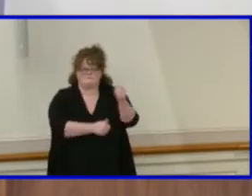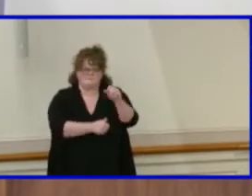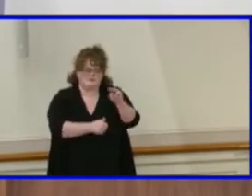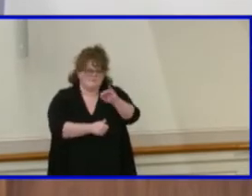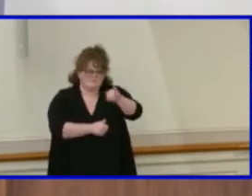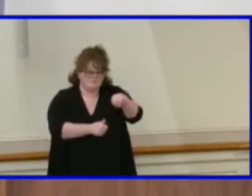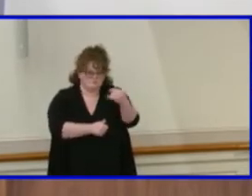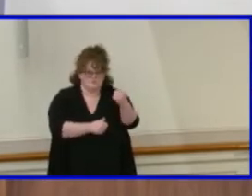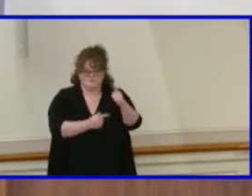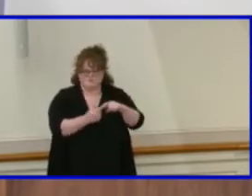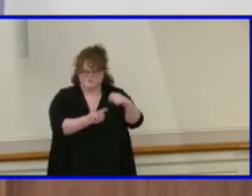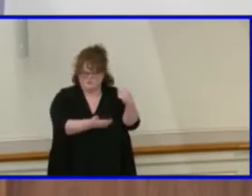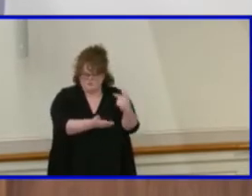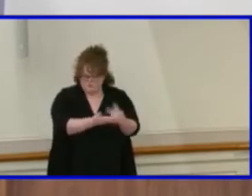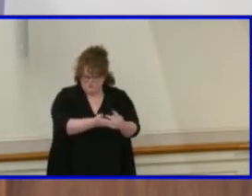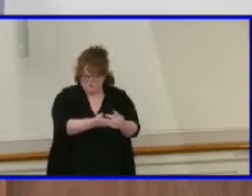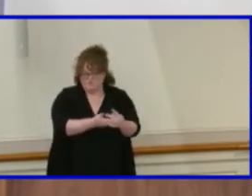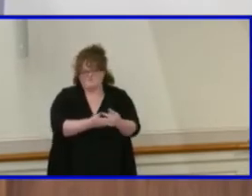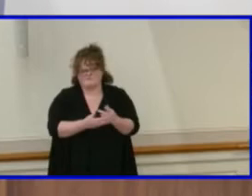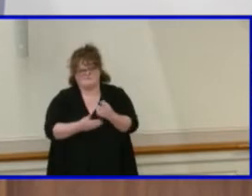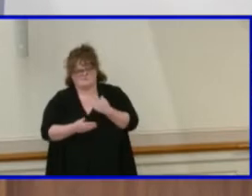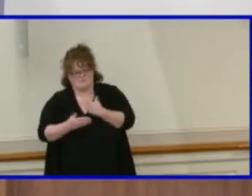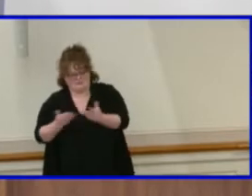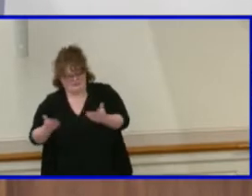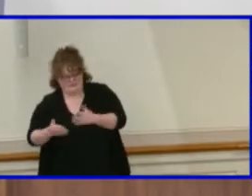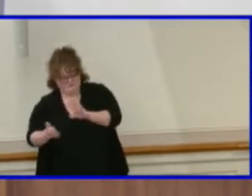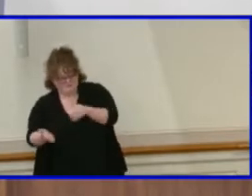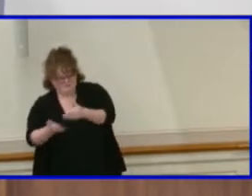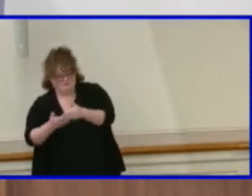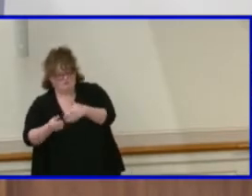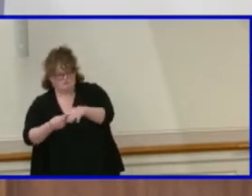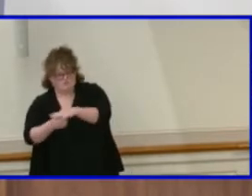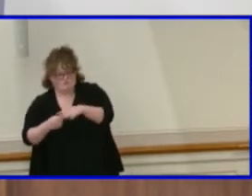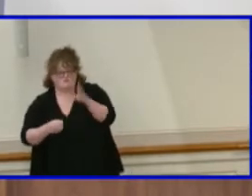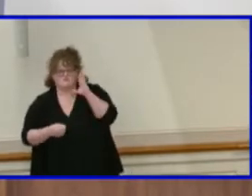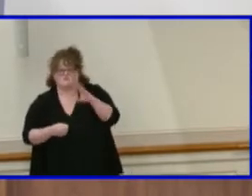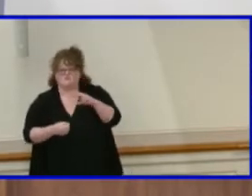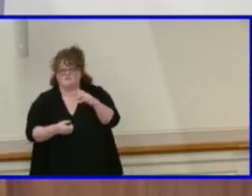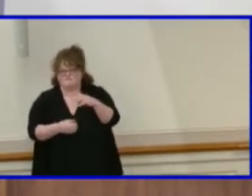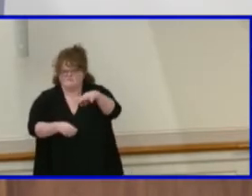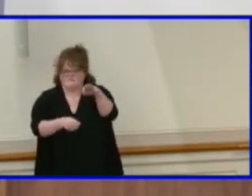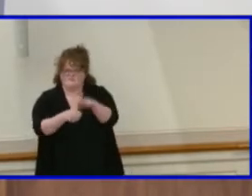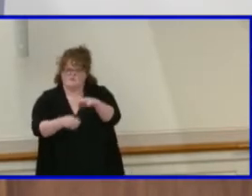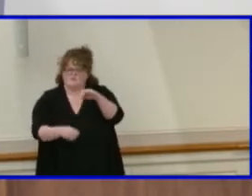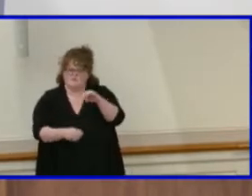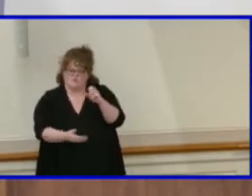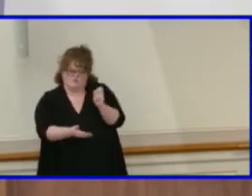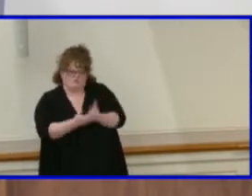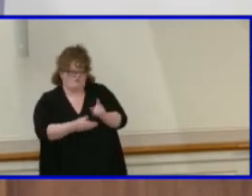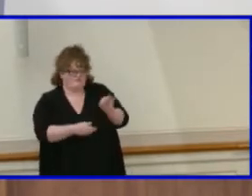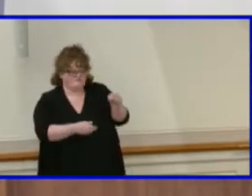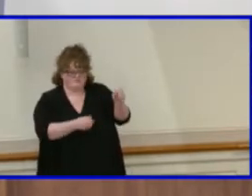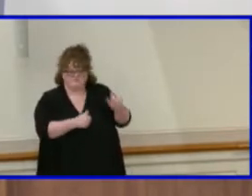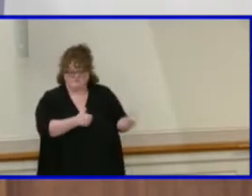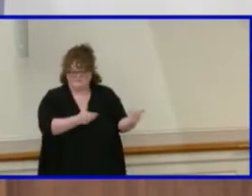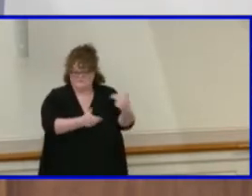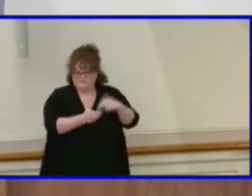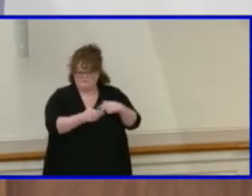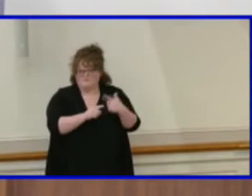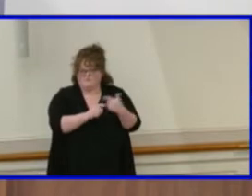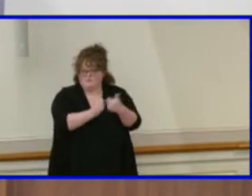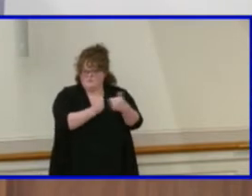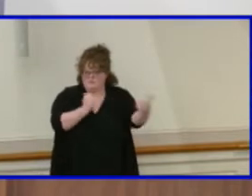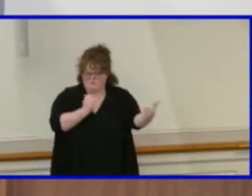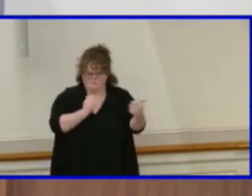location to allow a board member to participate in a meeting from a remote location. In accordance with the school board